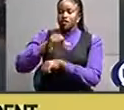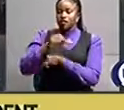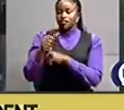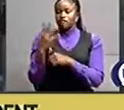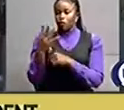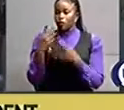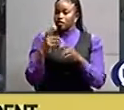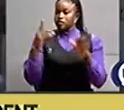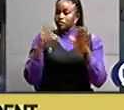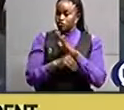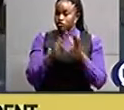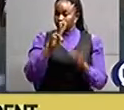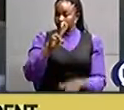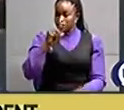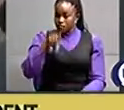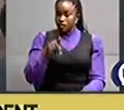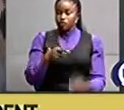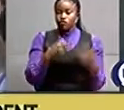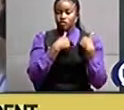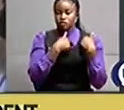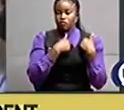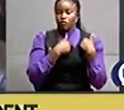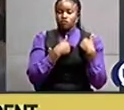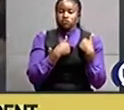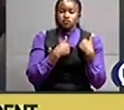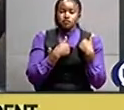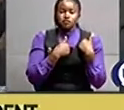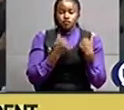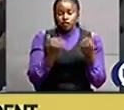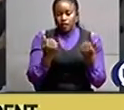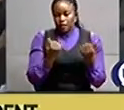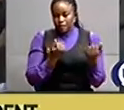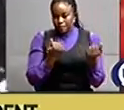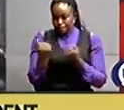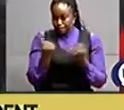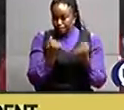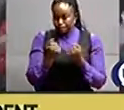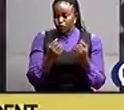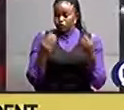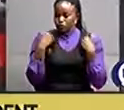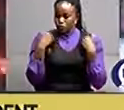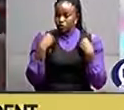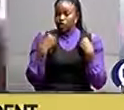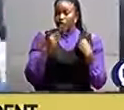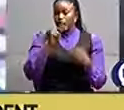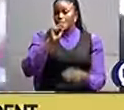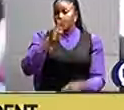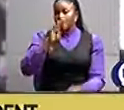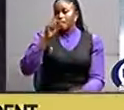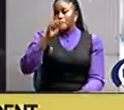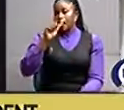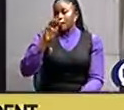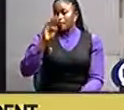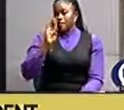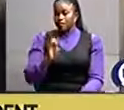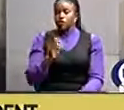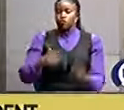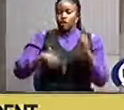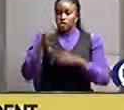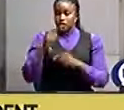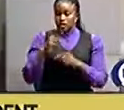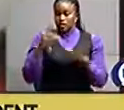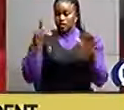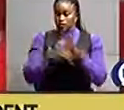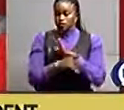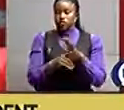vice president in judge of motorsport jeff kabagambe sailed through chisitu mayanja takes deputy vice